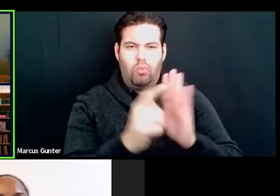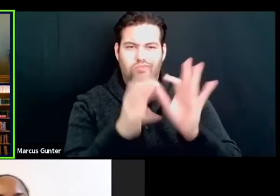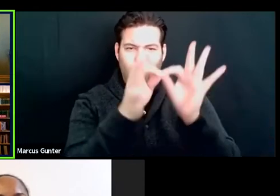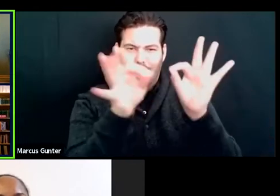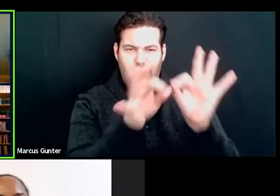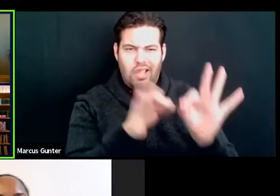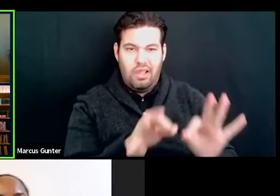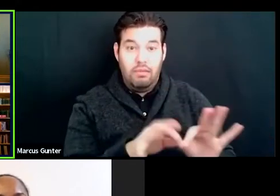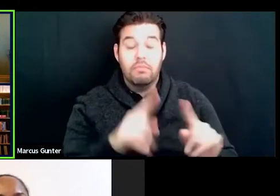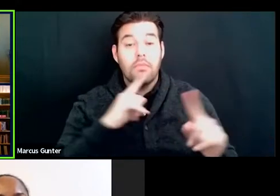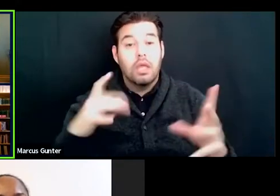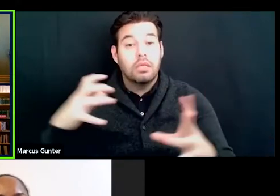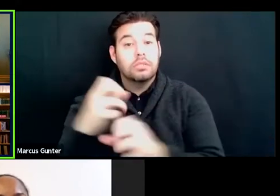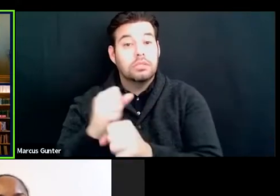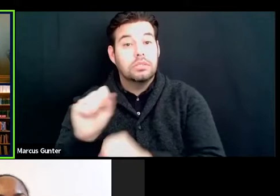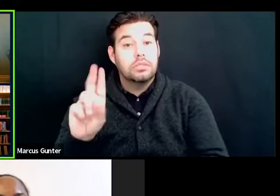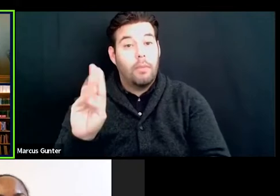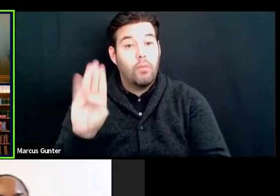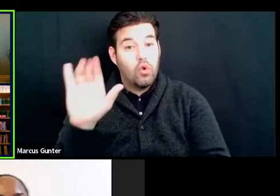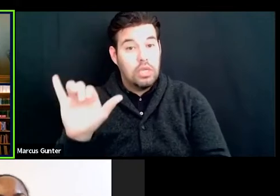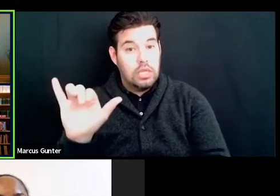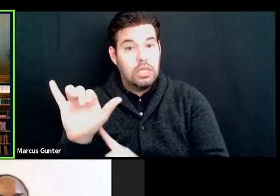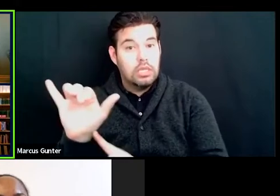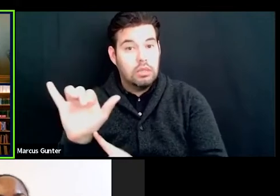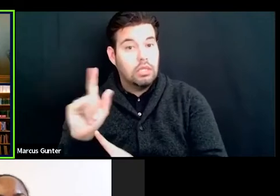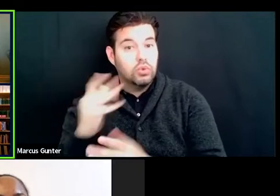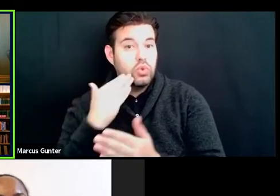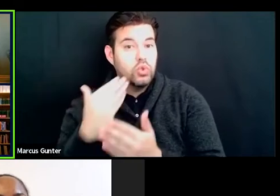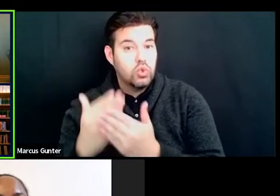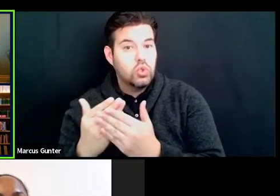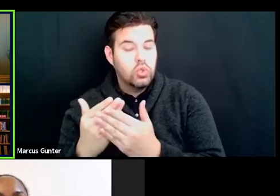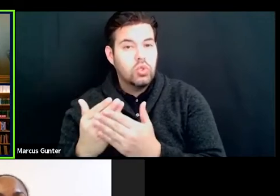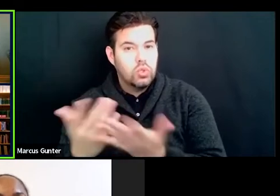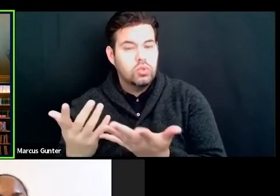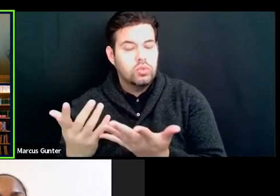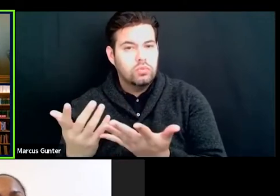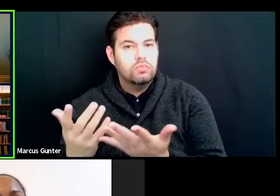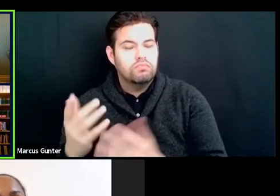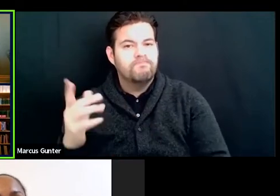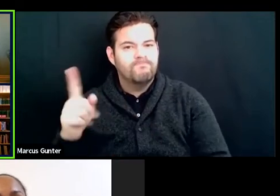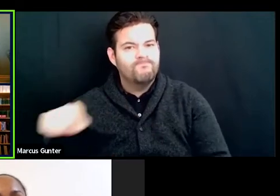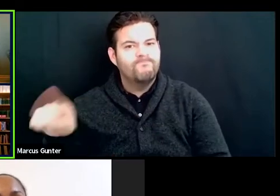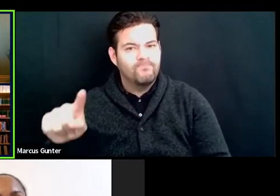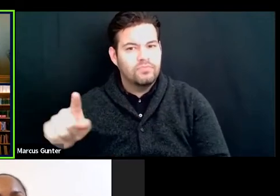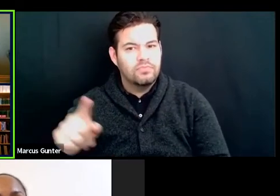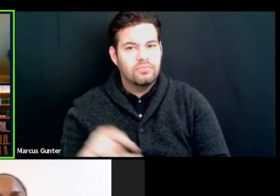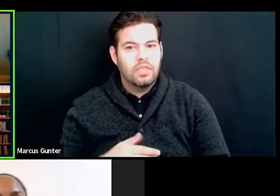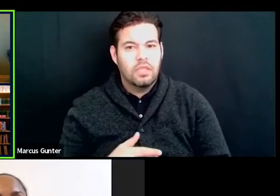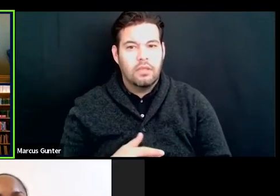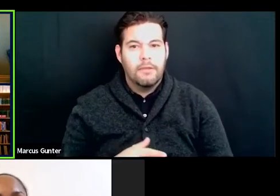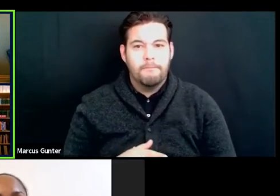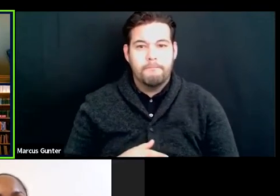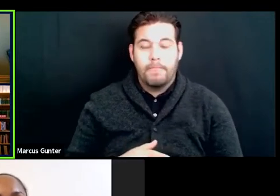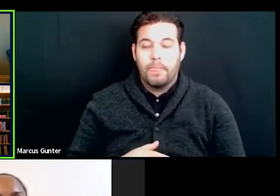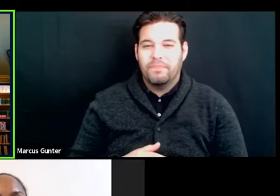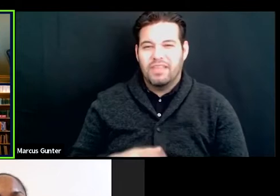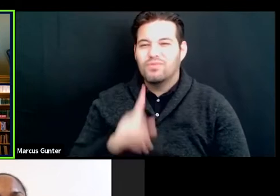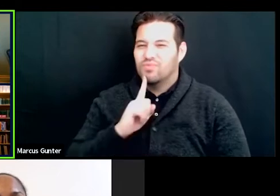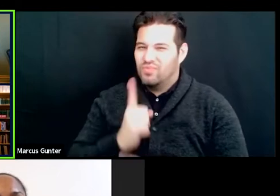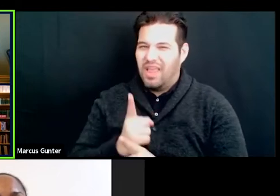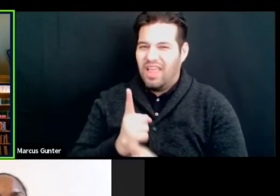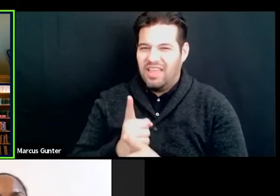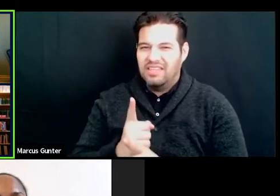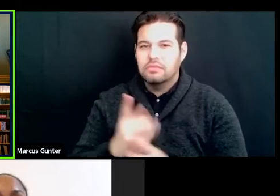but the summaries that are done are really good. And so, yeah, ideally our webpage would say, like, have an